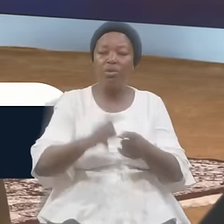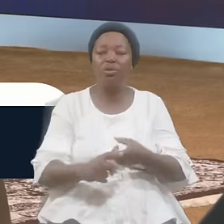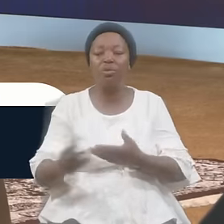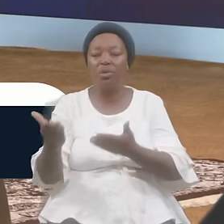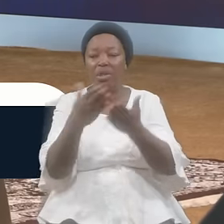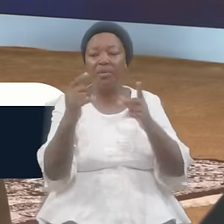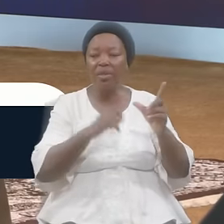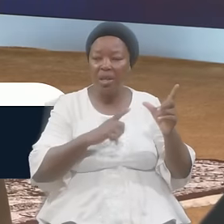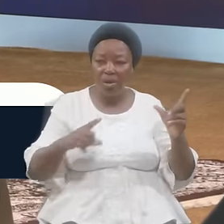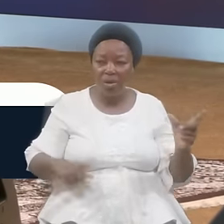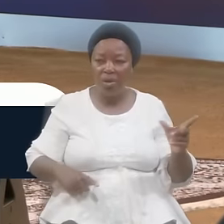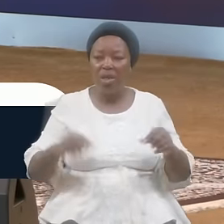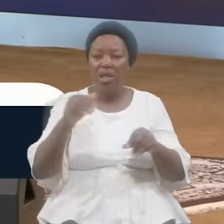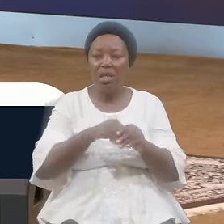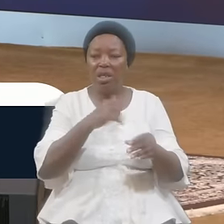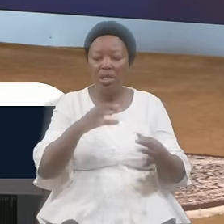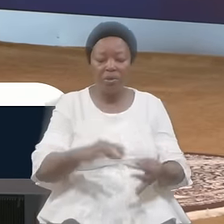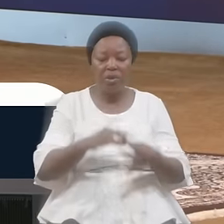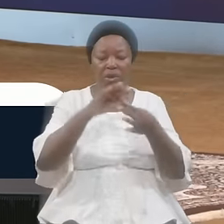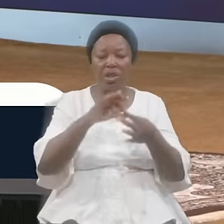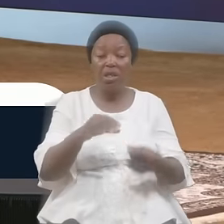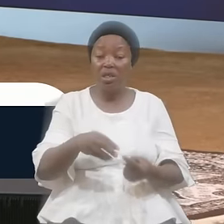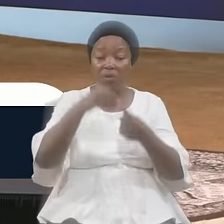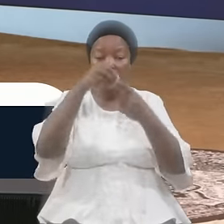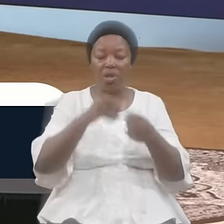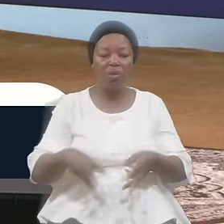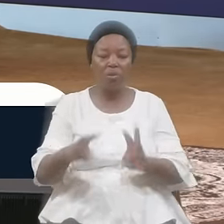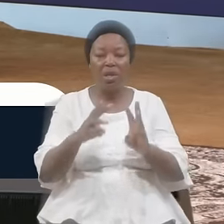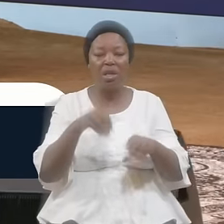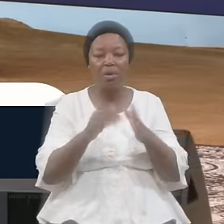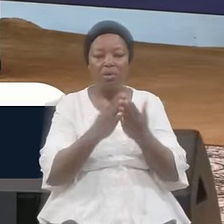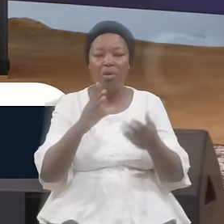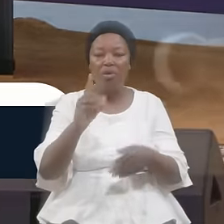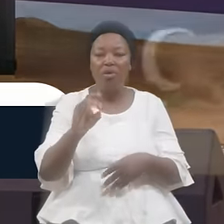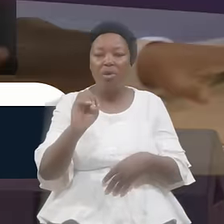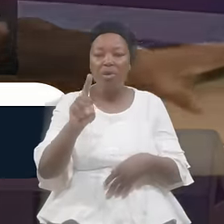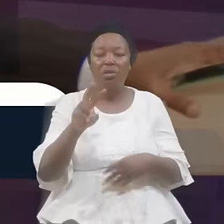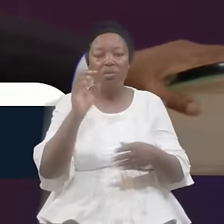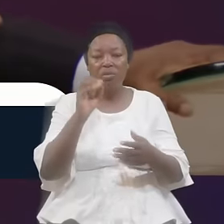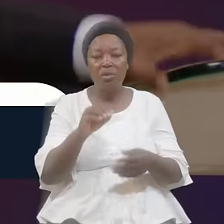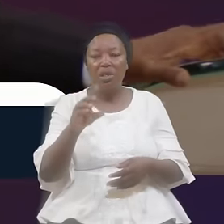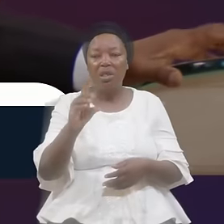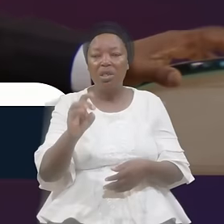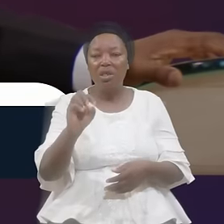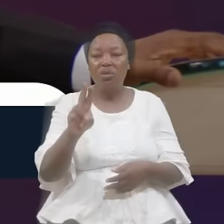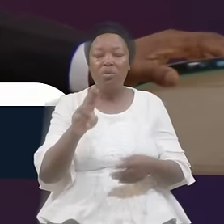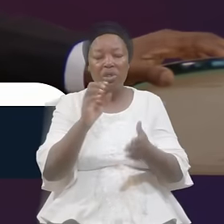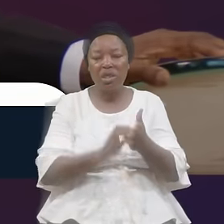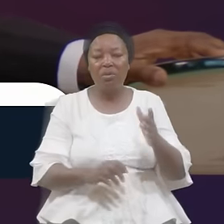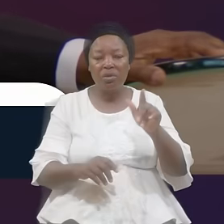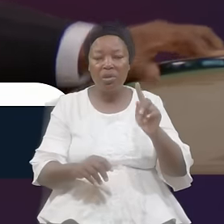Lord In A Special With Deuteronomy Chapter 21 I'm Reading From Verse 5 And